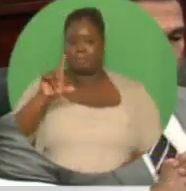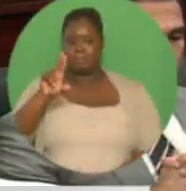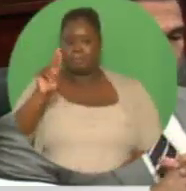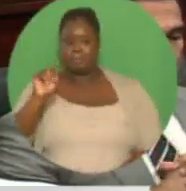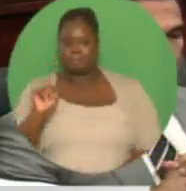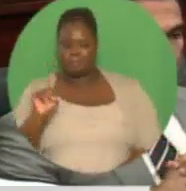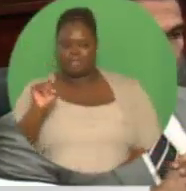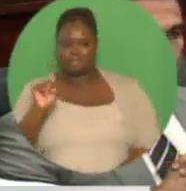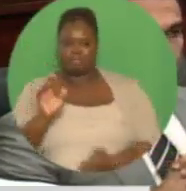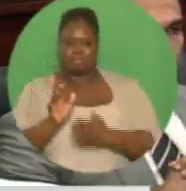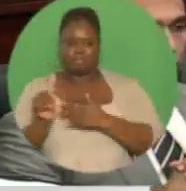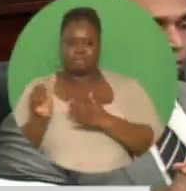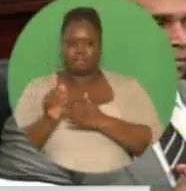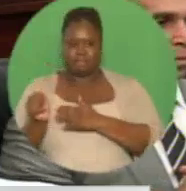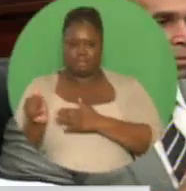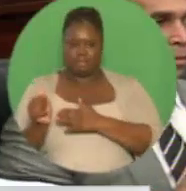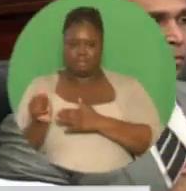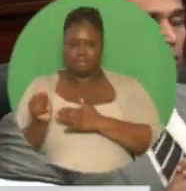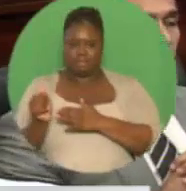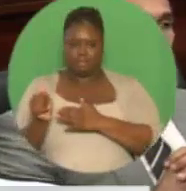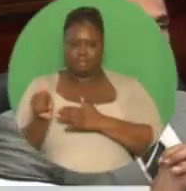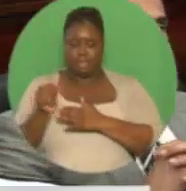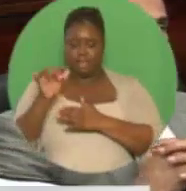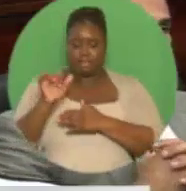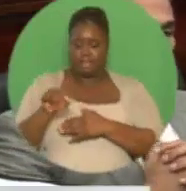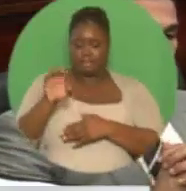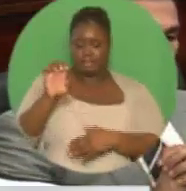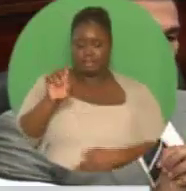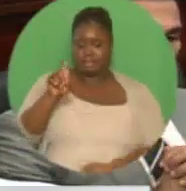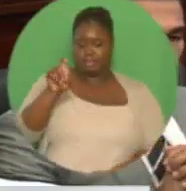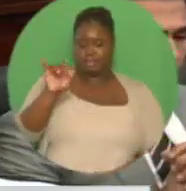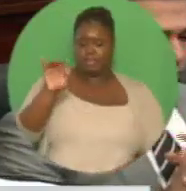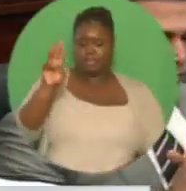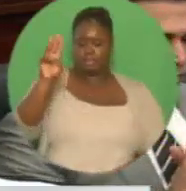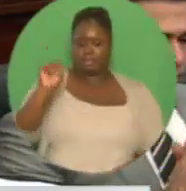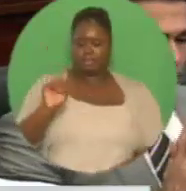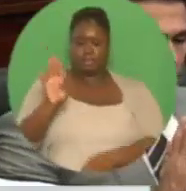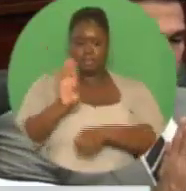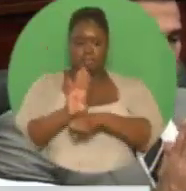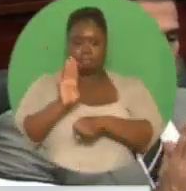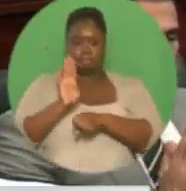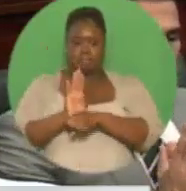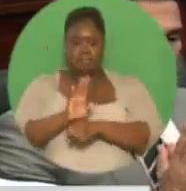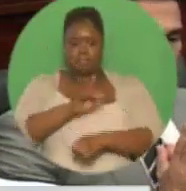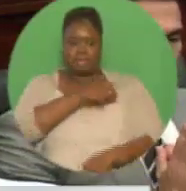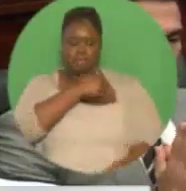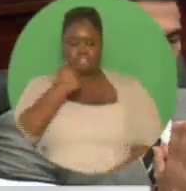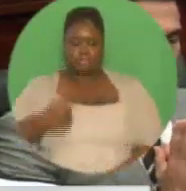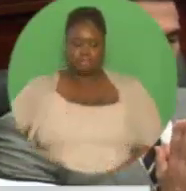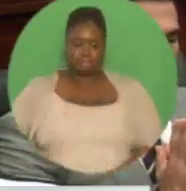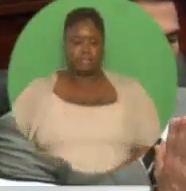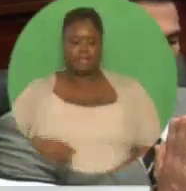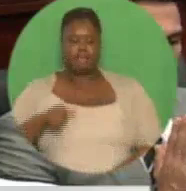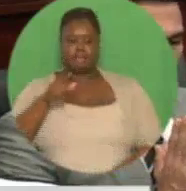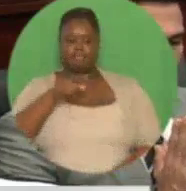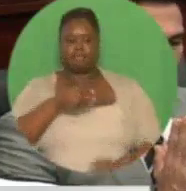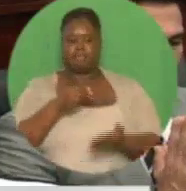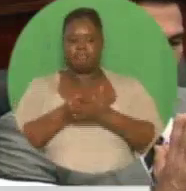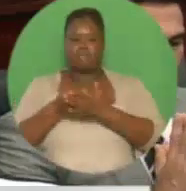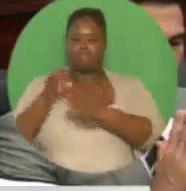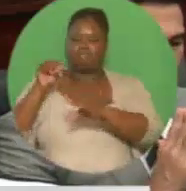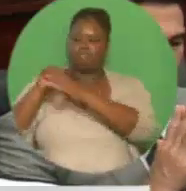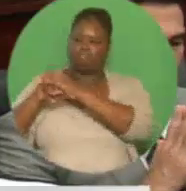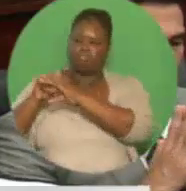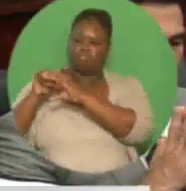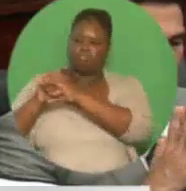Madam Speaker. And financed by the Exim Bank of China under its Belt and Road Initiative, Trinidad and Tobago